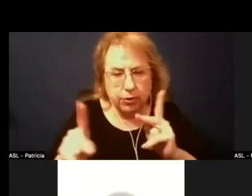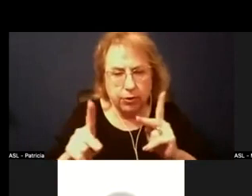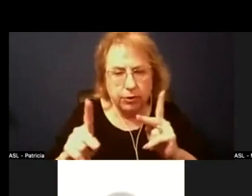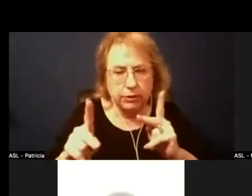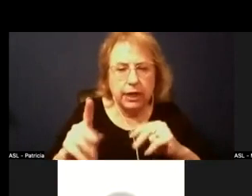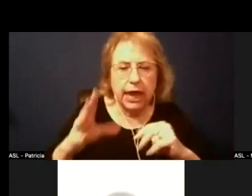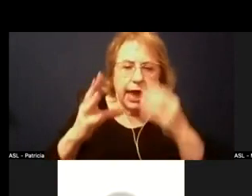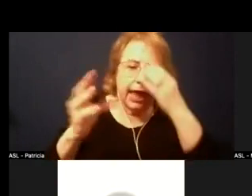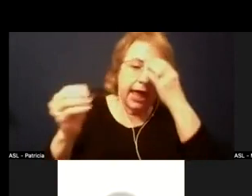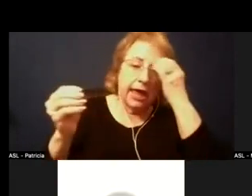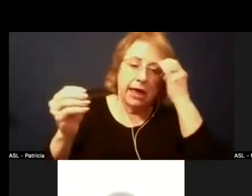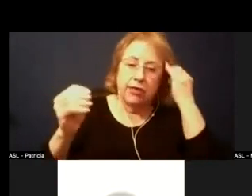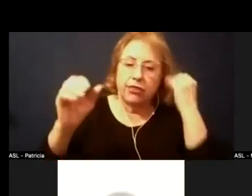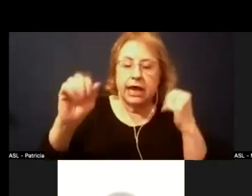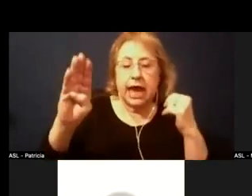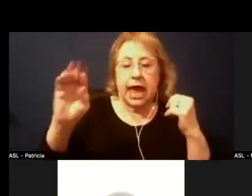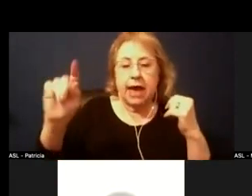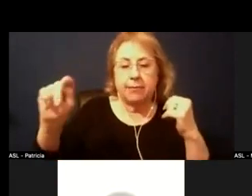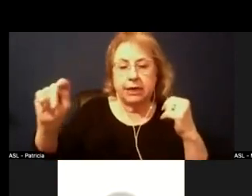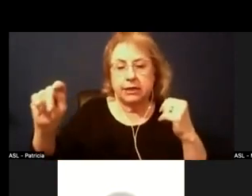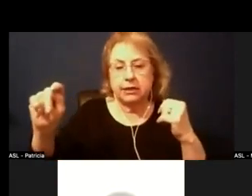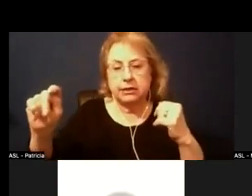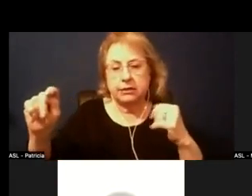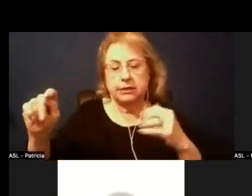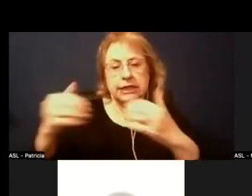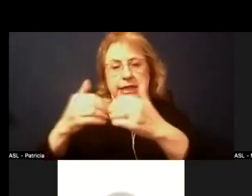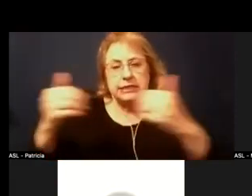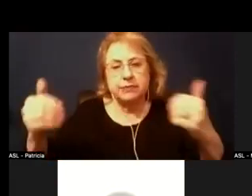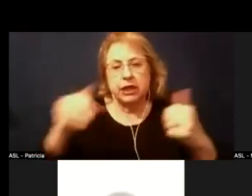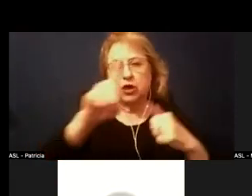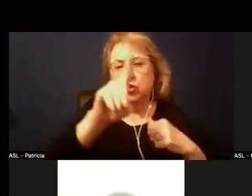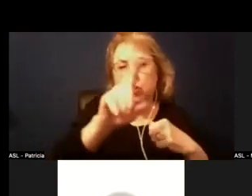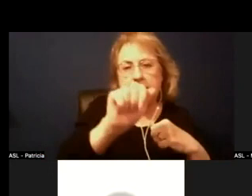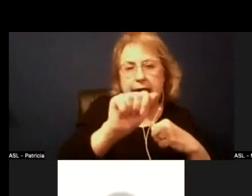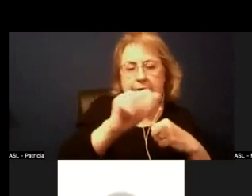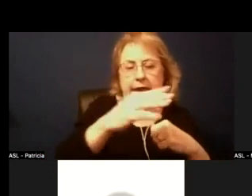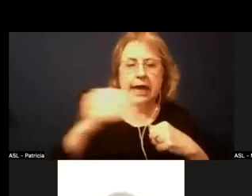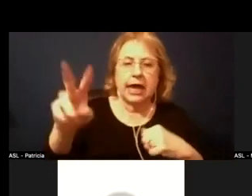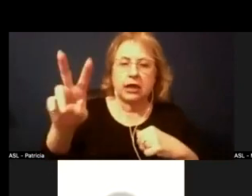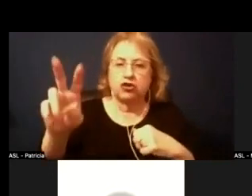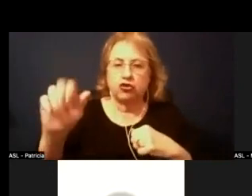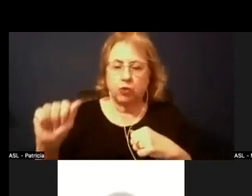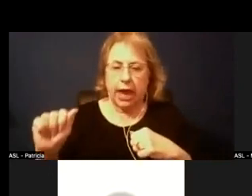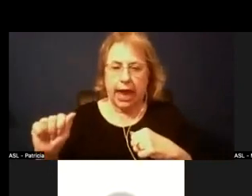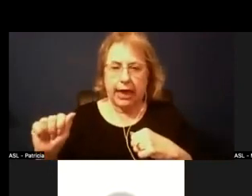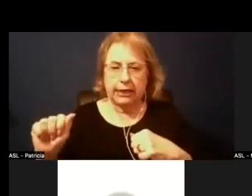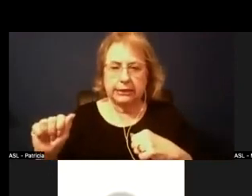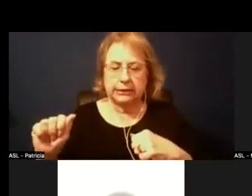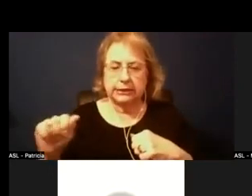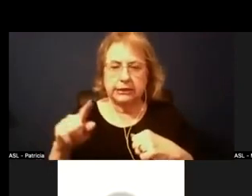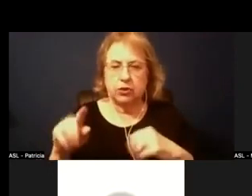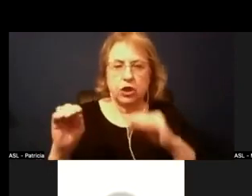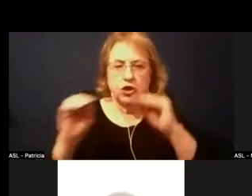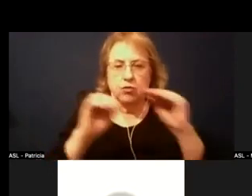um the difference between splitting up 1a and 2a is that um when you move